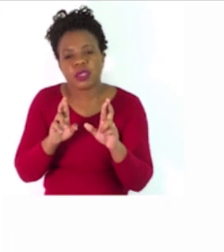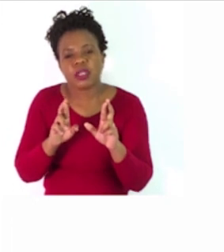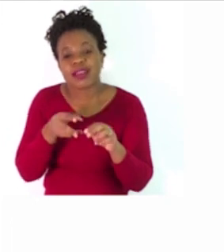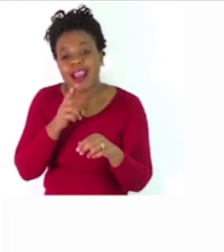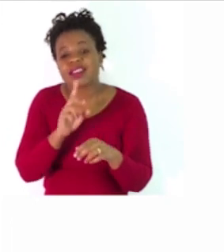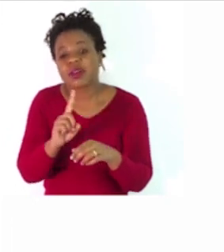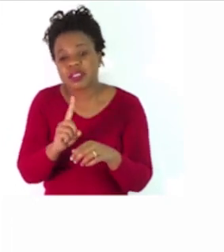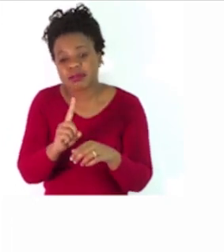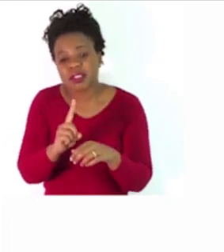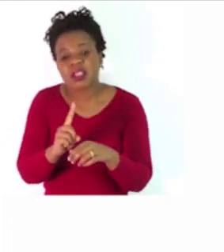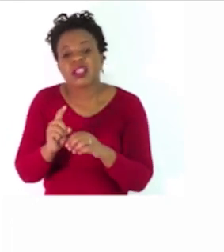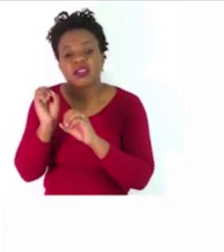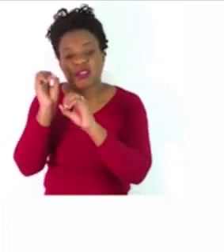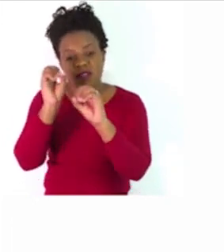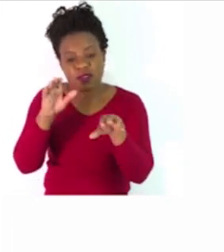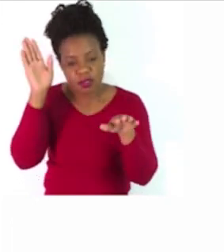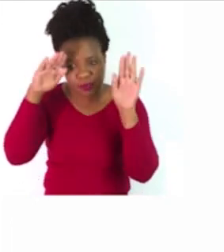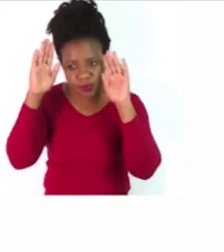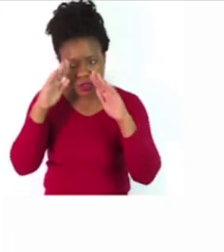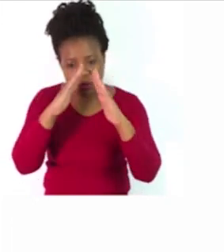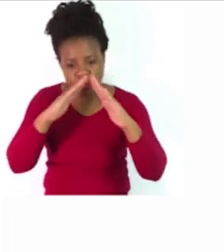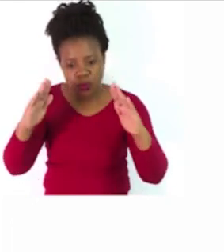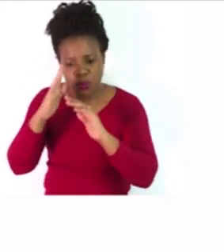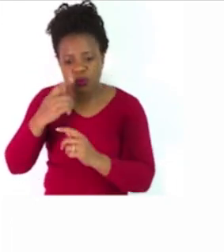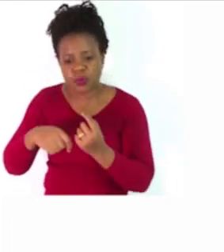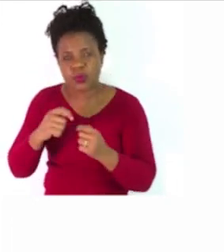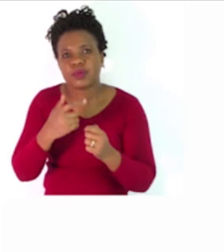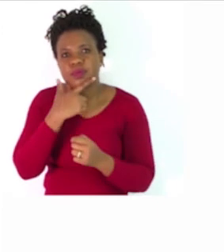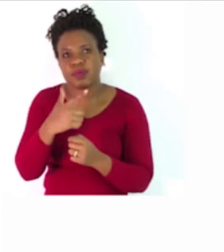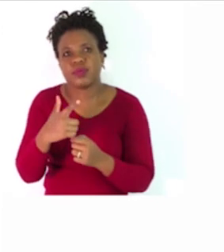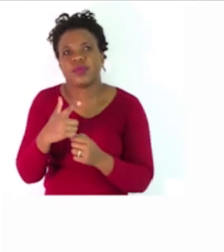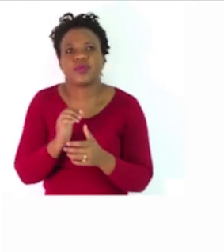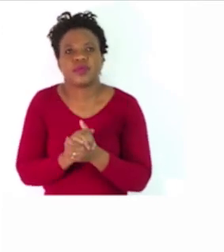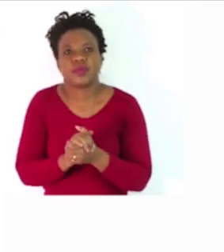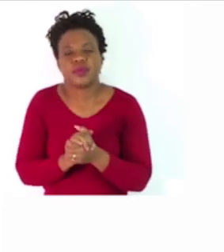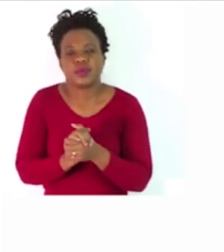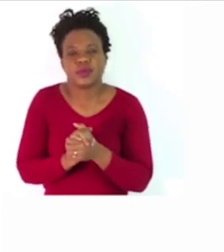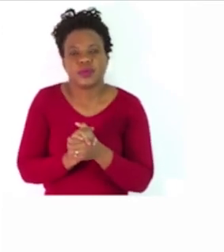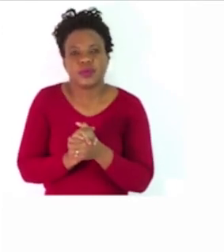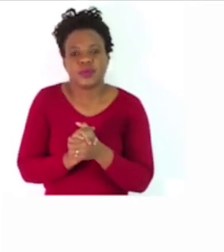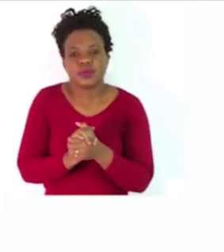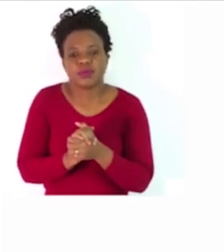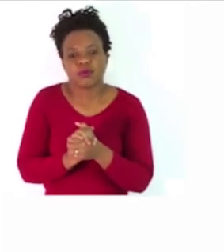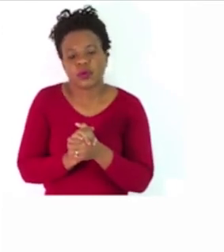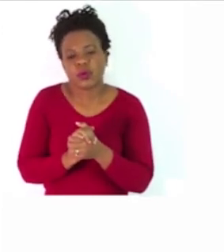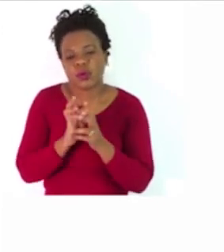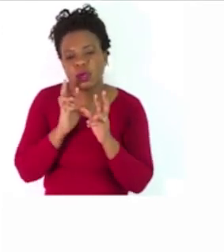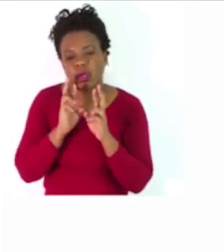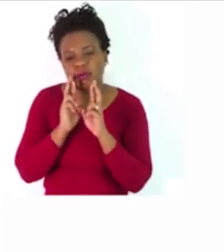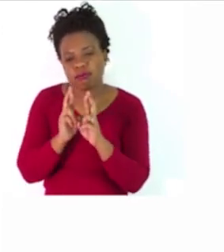So thank you very much, boys and girls. I wish you success in all your